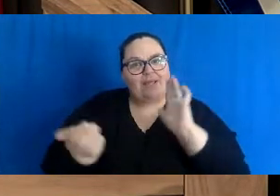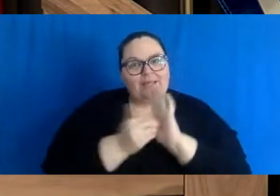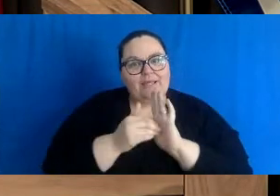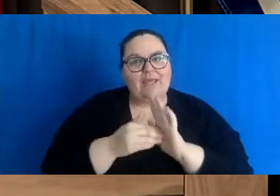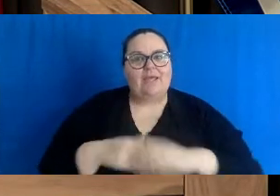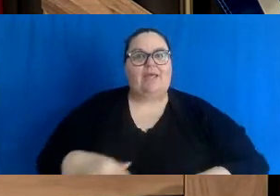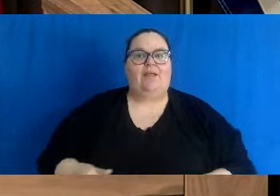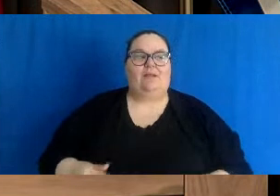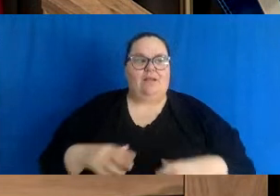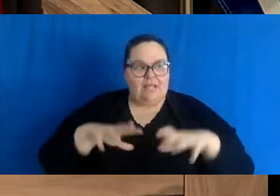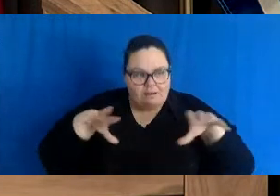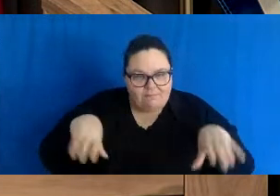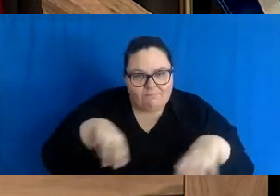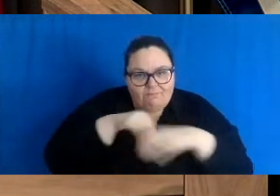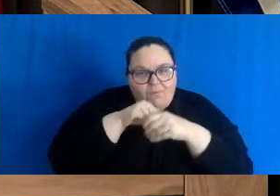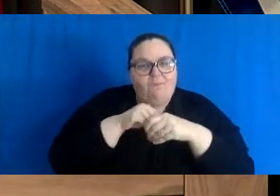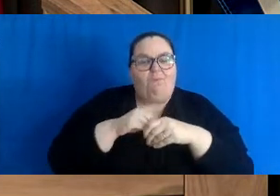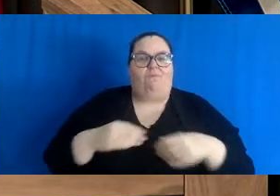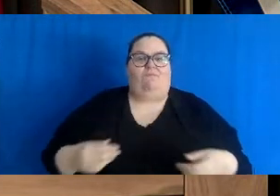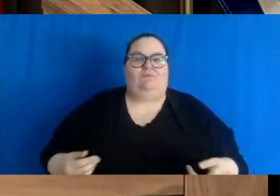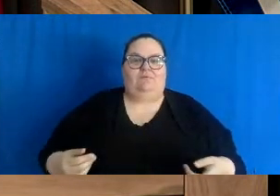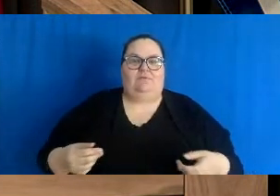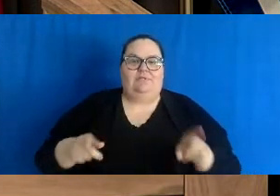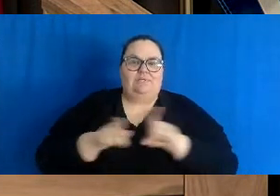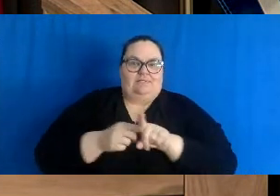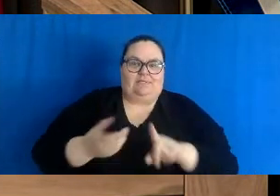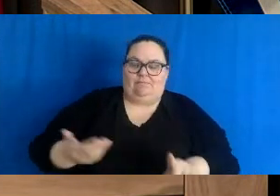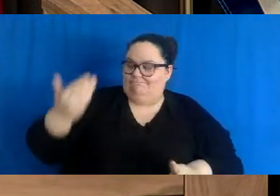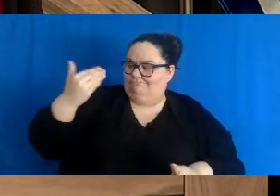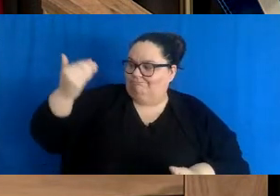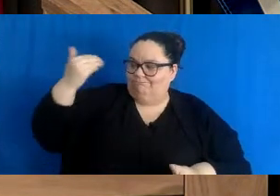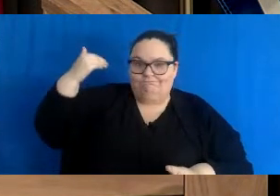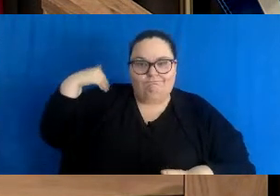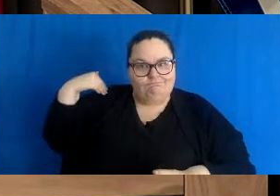participate in events like we have done so much in the past.